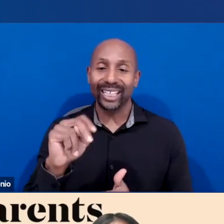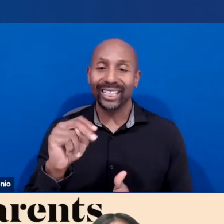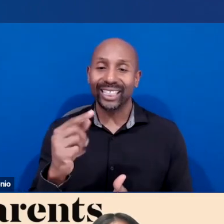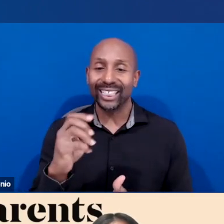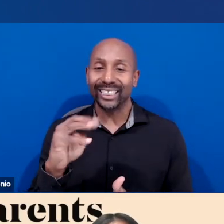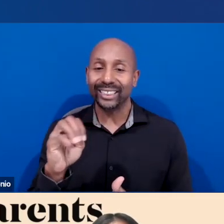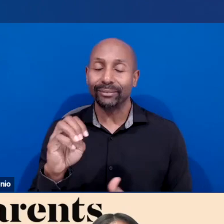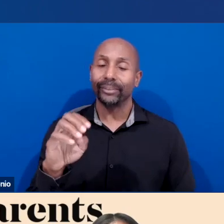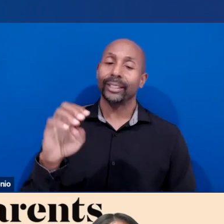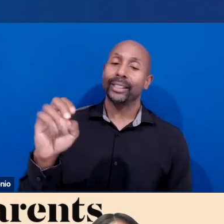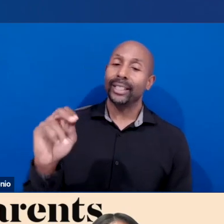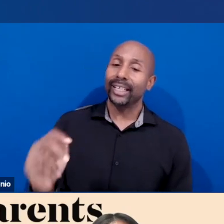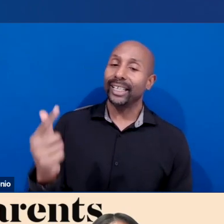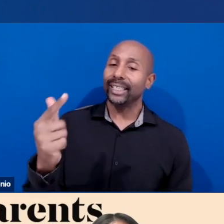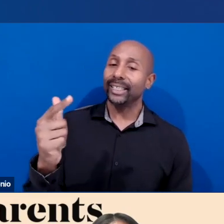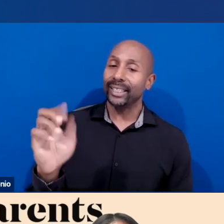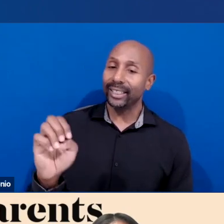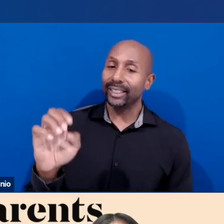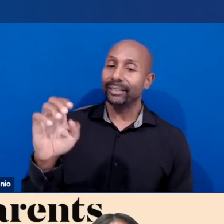our website.